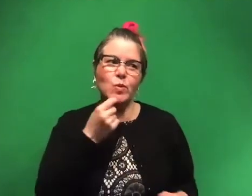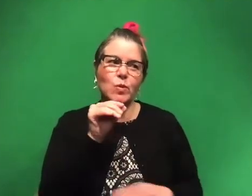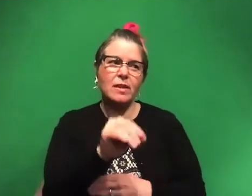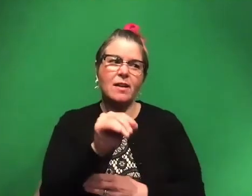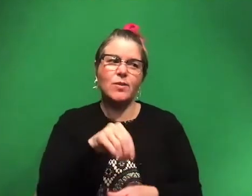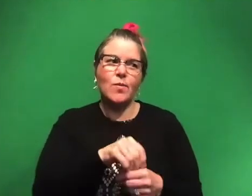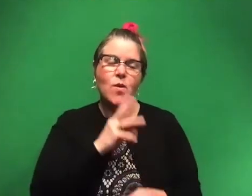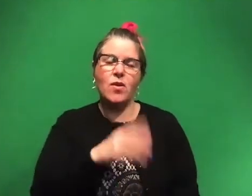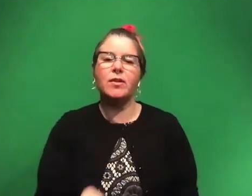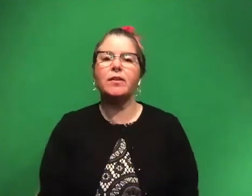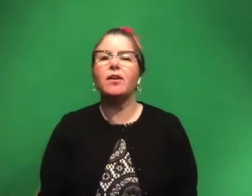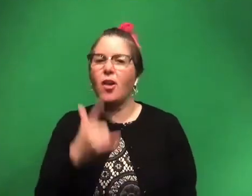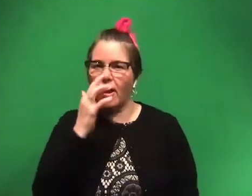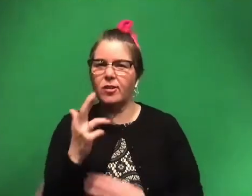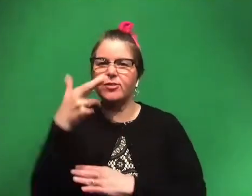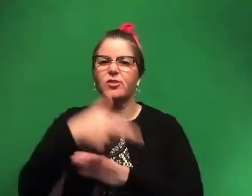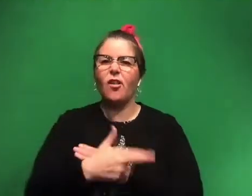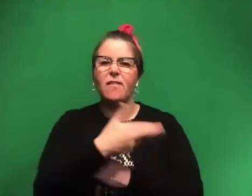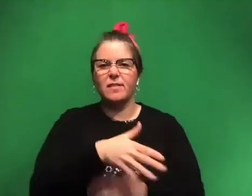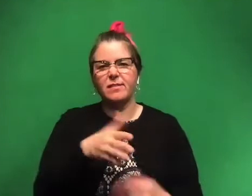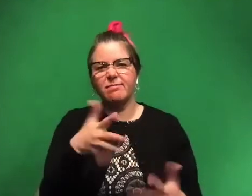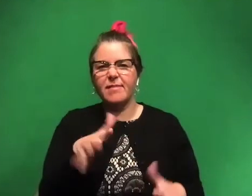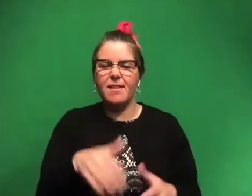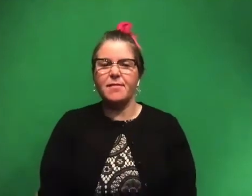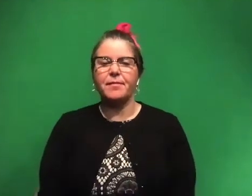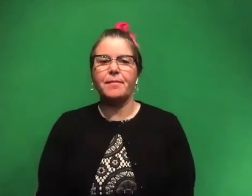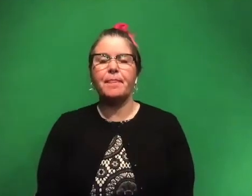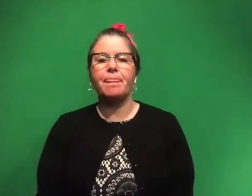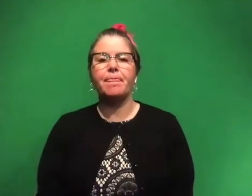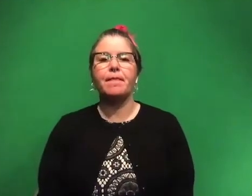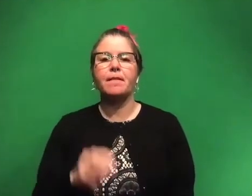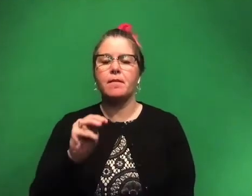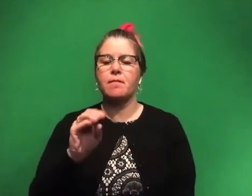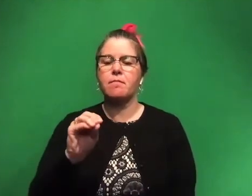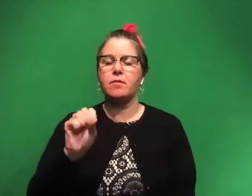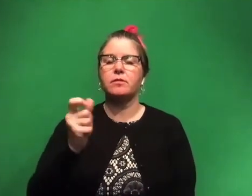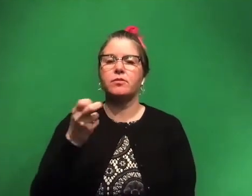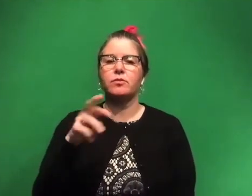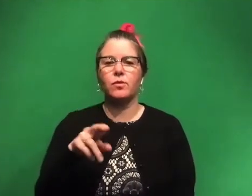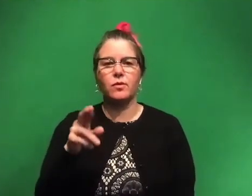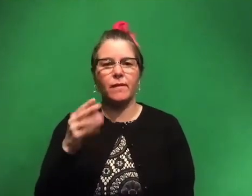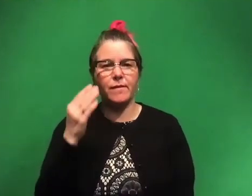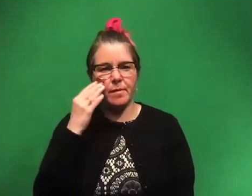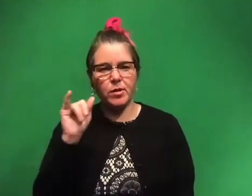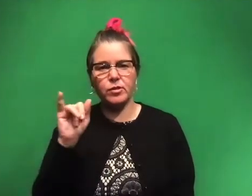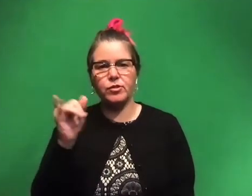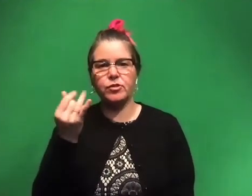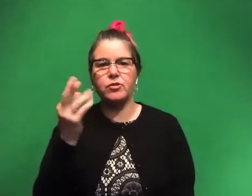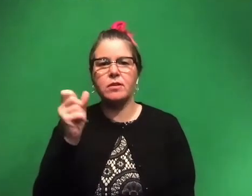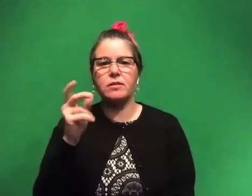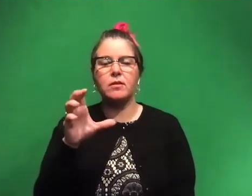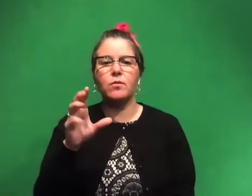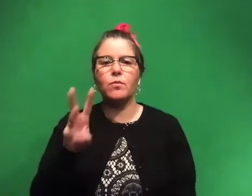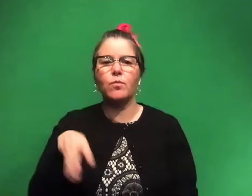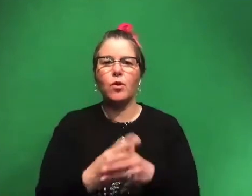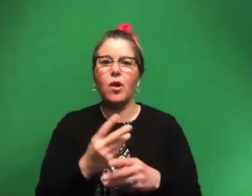They look like, uh, dolphins kind of. Yeah. And, uh, mosasaurs. So if you're familiar with Jurassic World, that thing, that jumps out of the